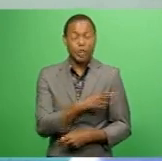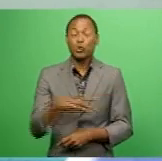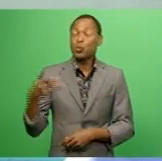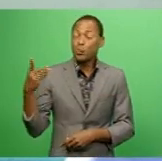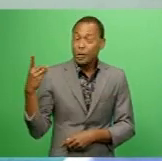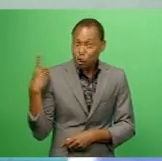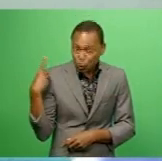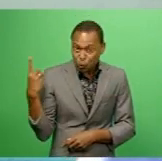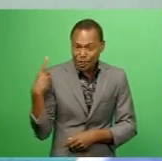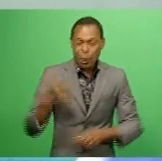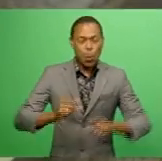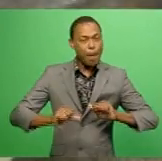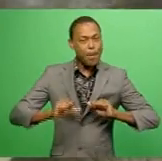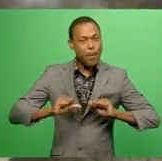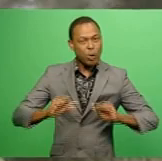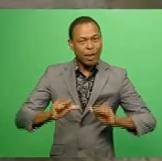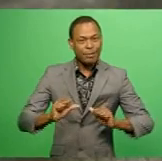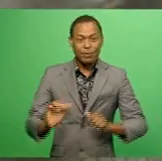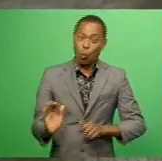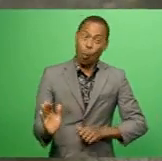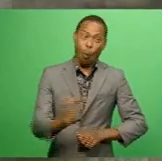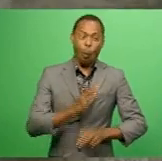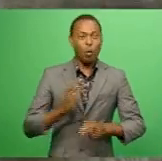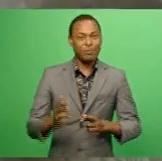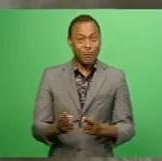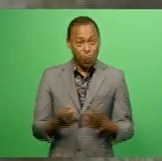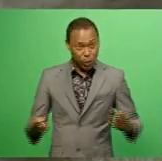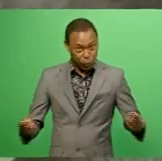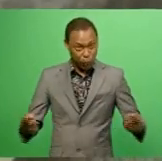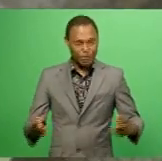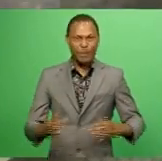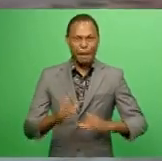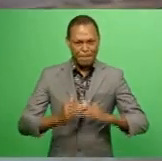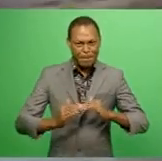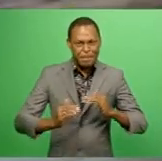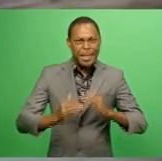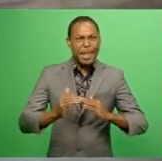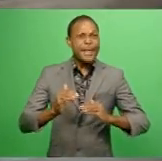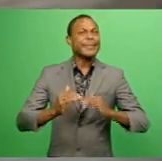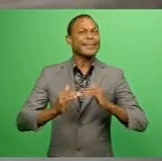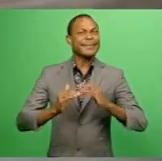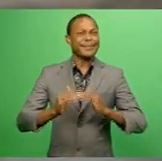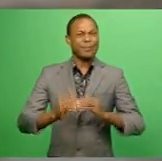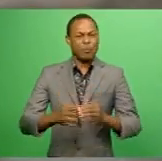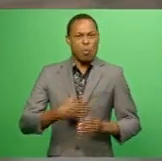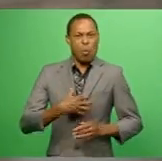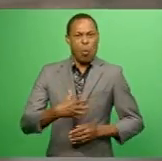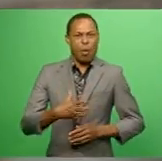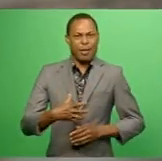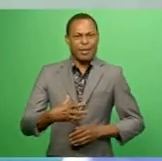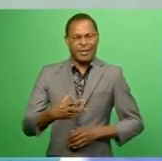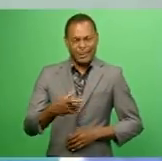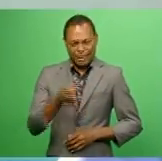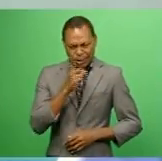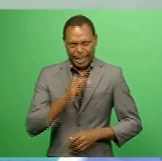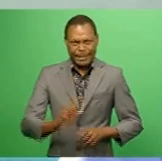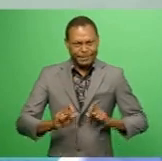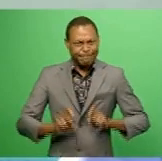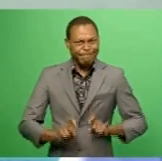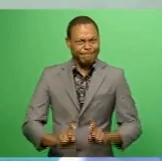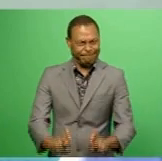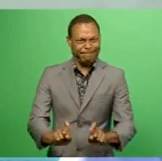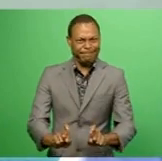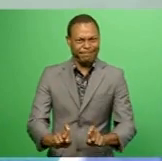to protect these resources, to build resilience so that it can withstand any